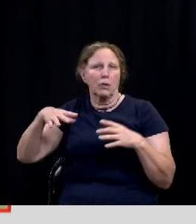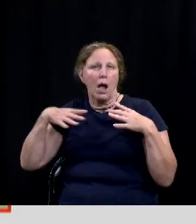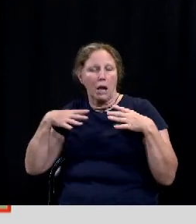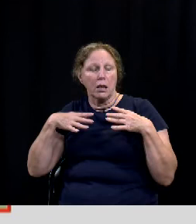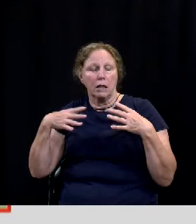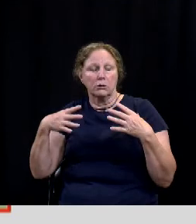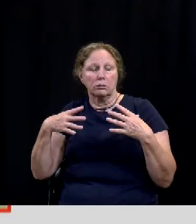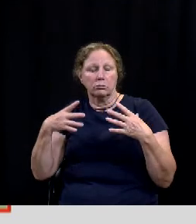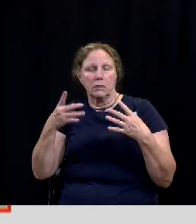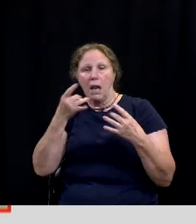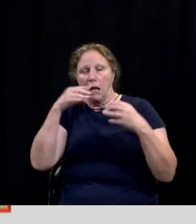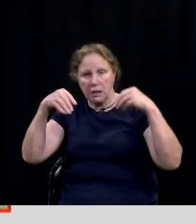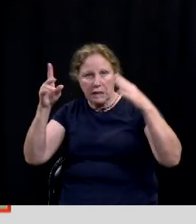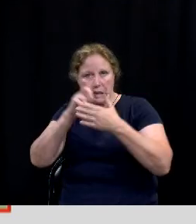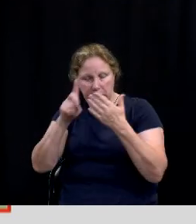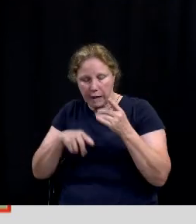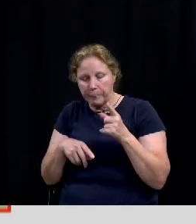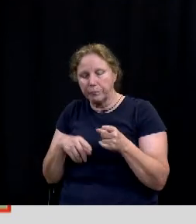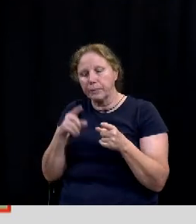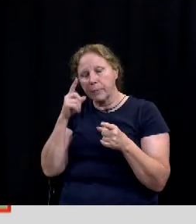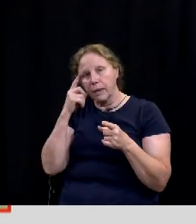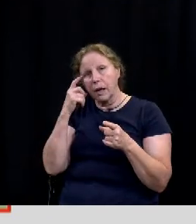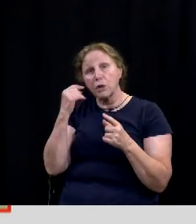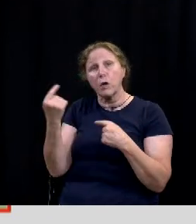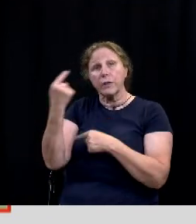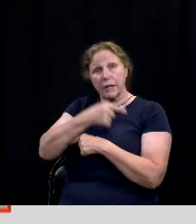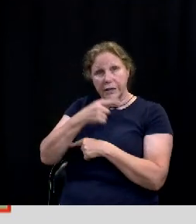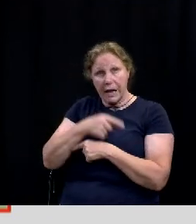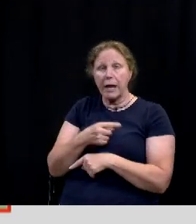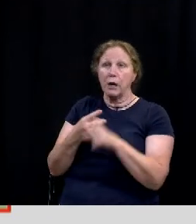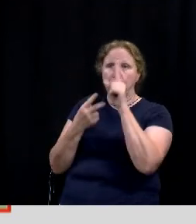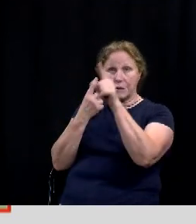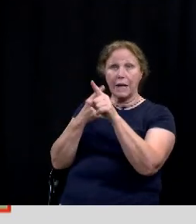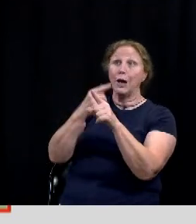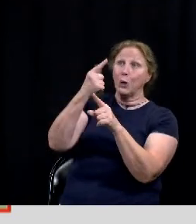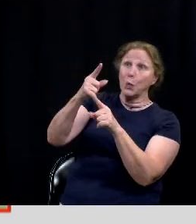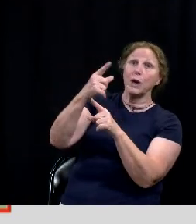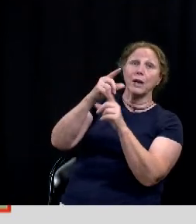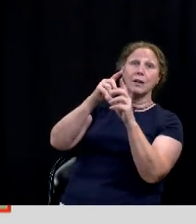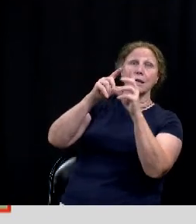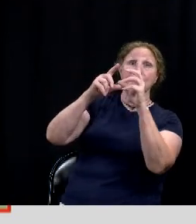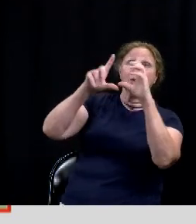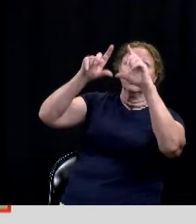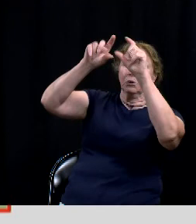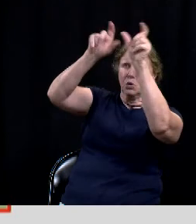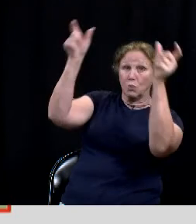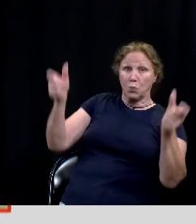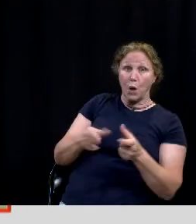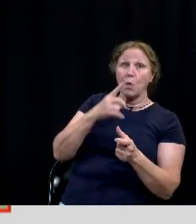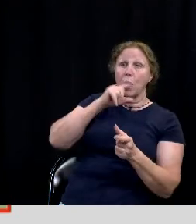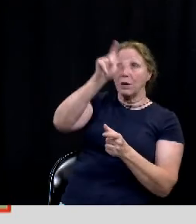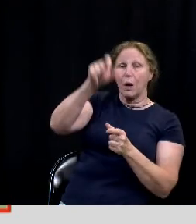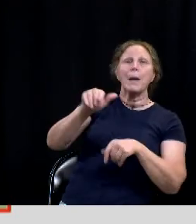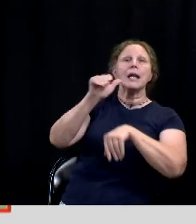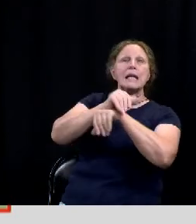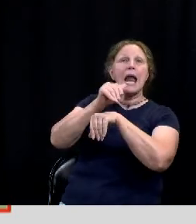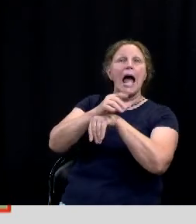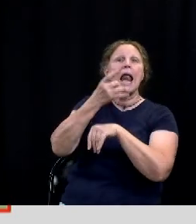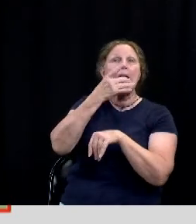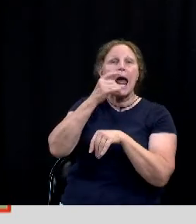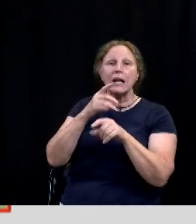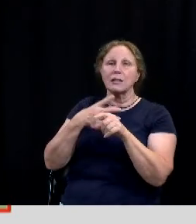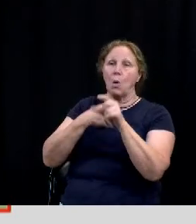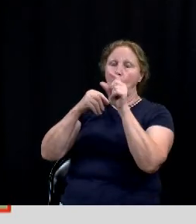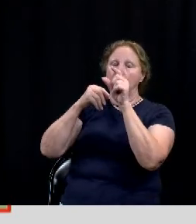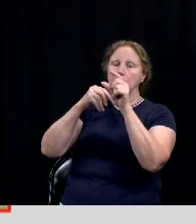design here and so during the day you'll have contrast between the green wreath and the red w and at night you'll have the contrast between the white